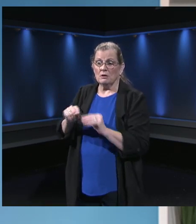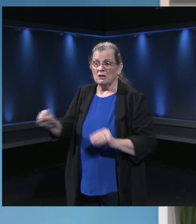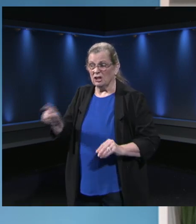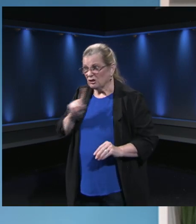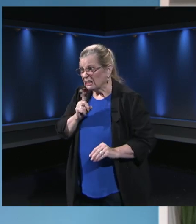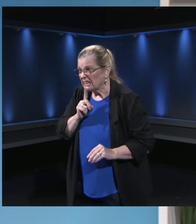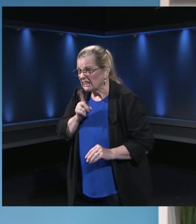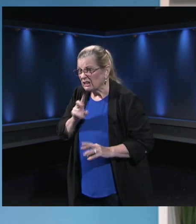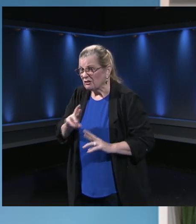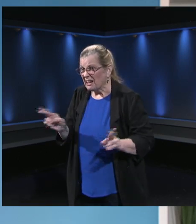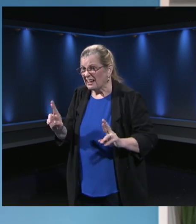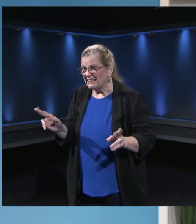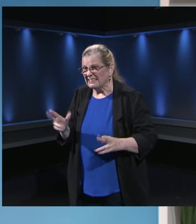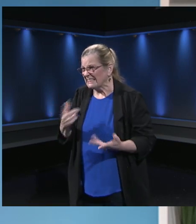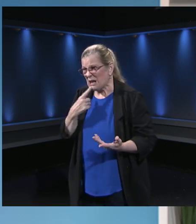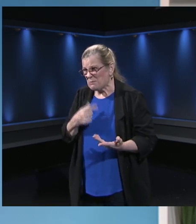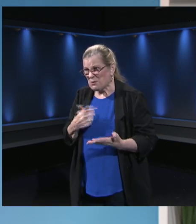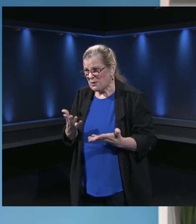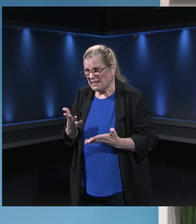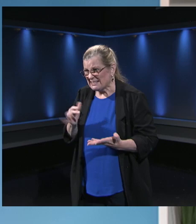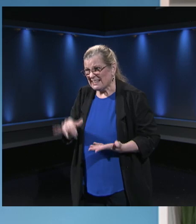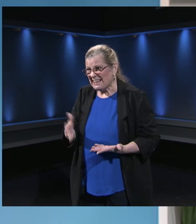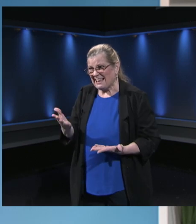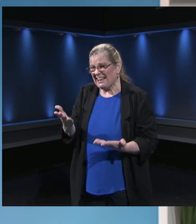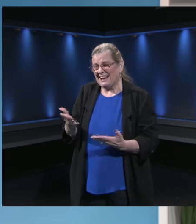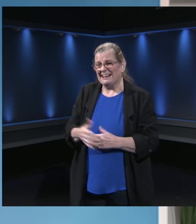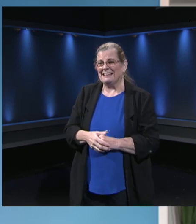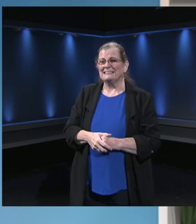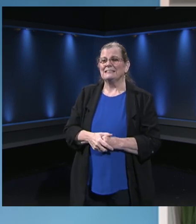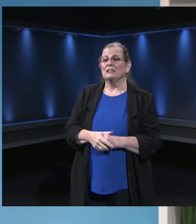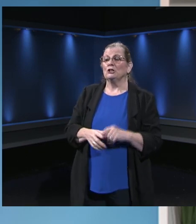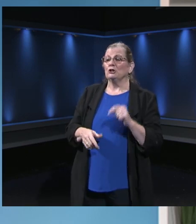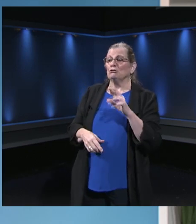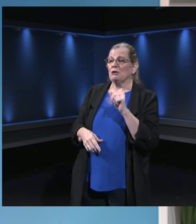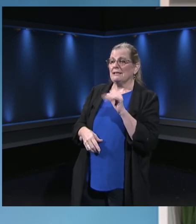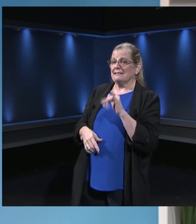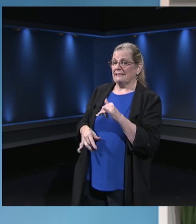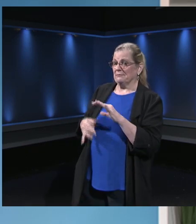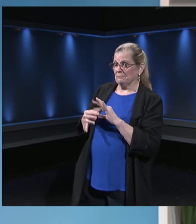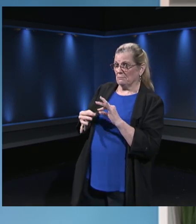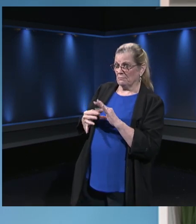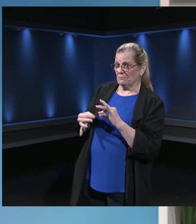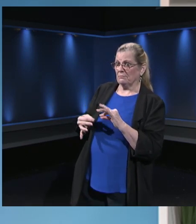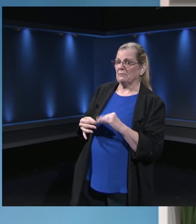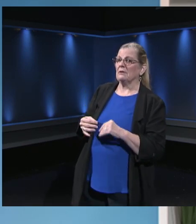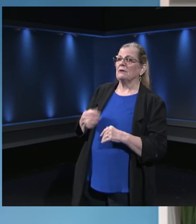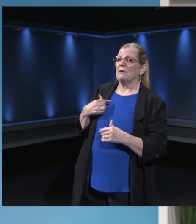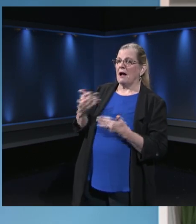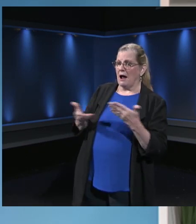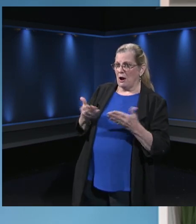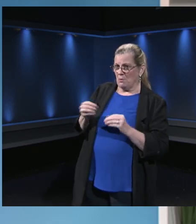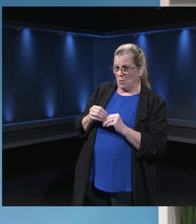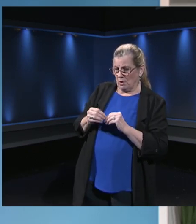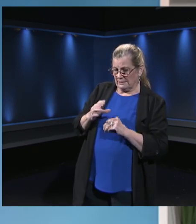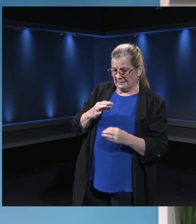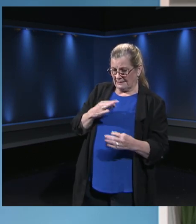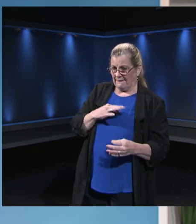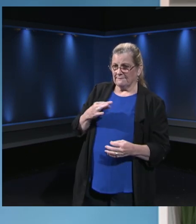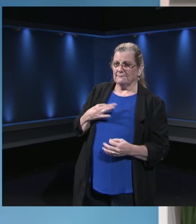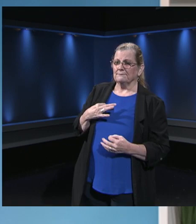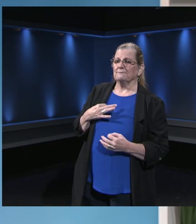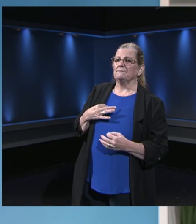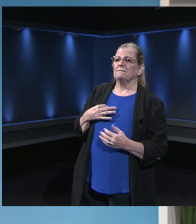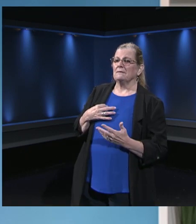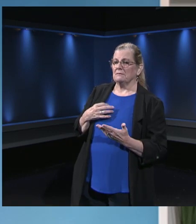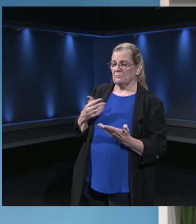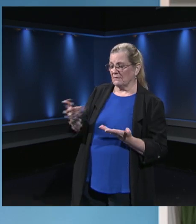number. Do tell. So we have expanded the staffing and contracted with some folks to provide that help. And so